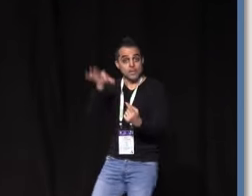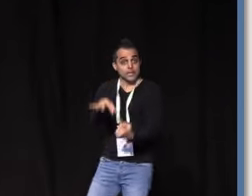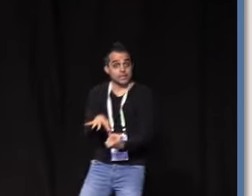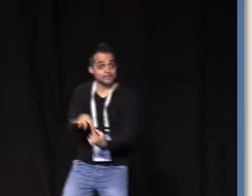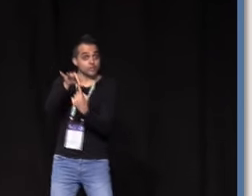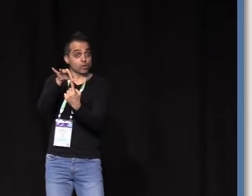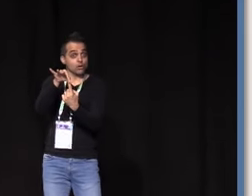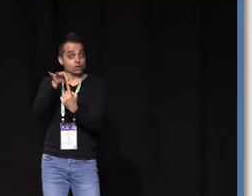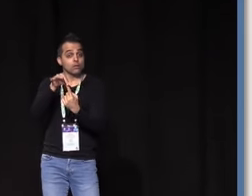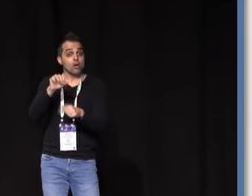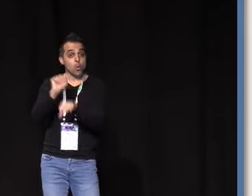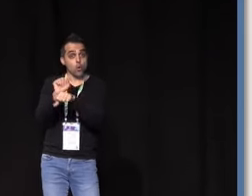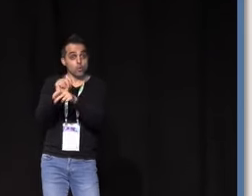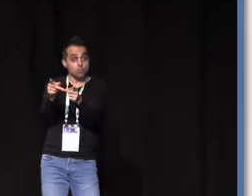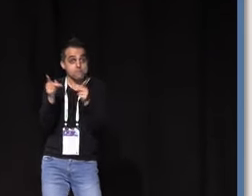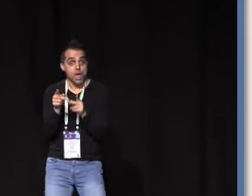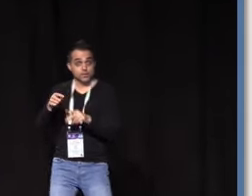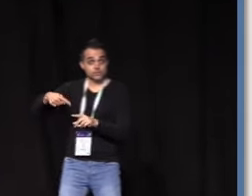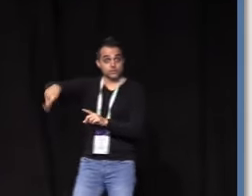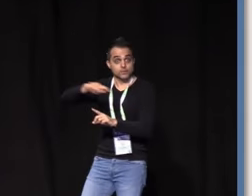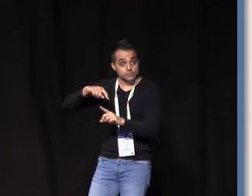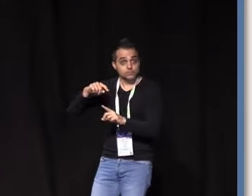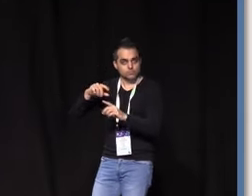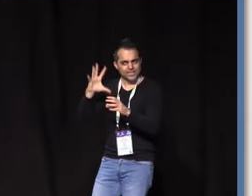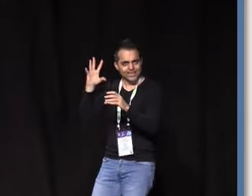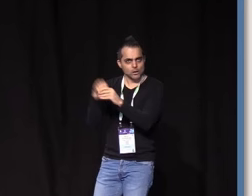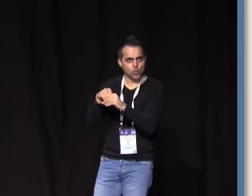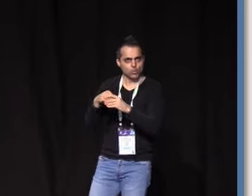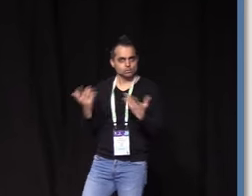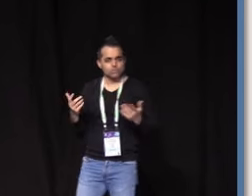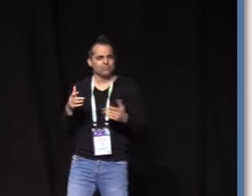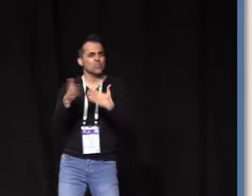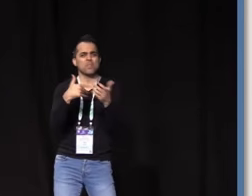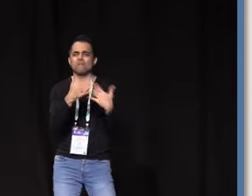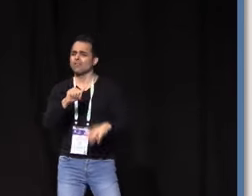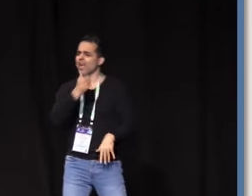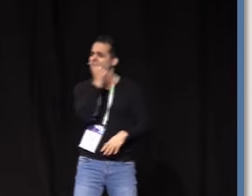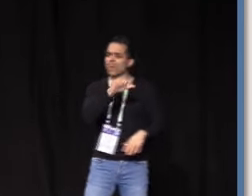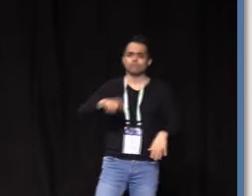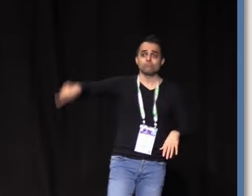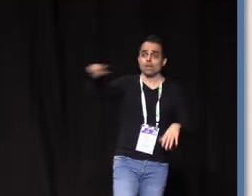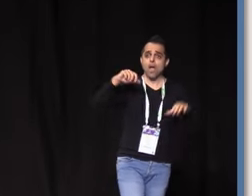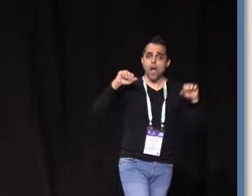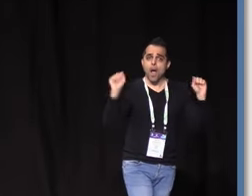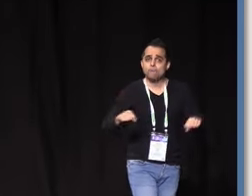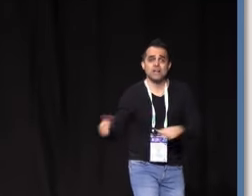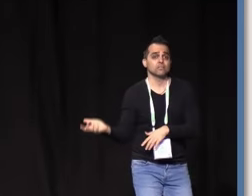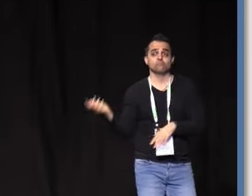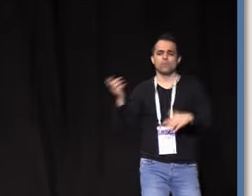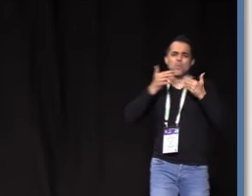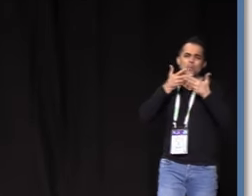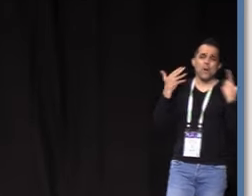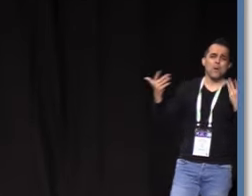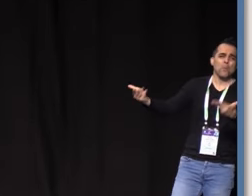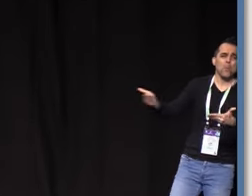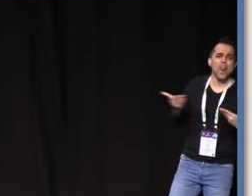The interview underscored the importance of companies genuinely living up to their stated values, particularly when it comes